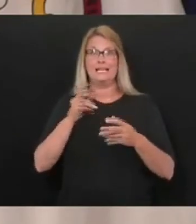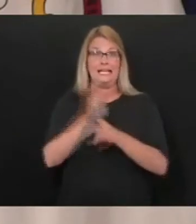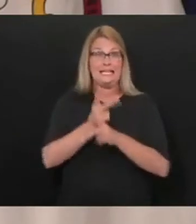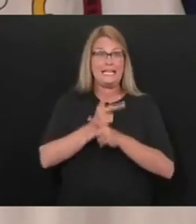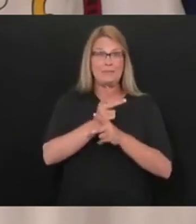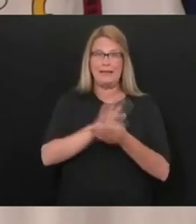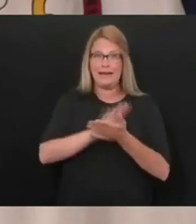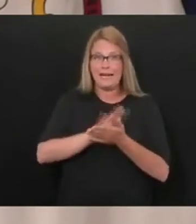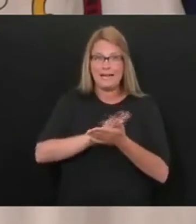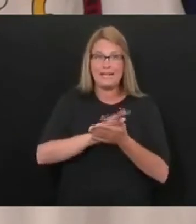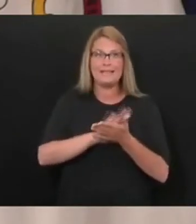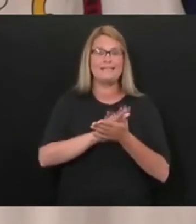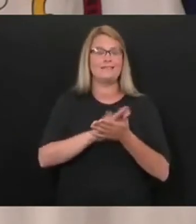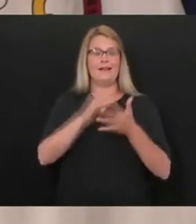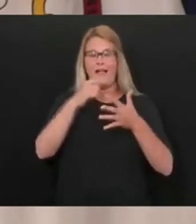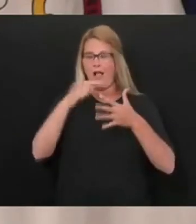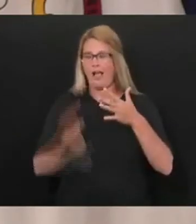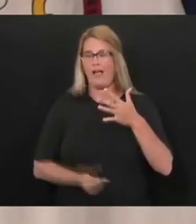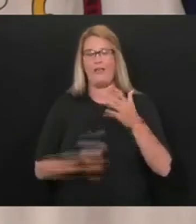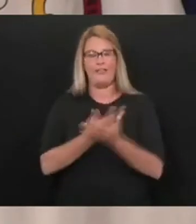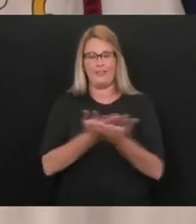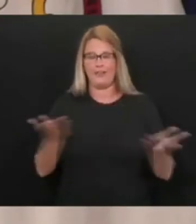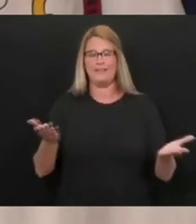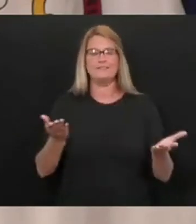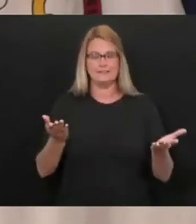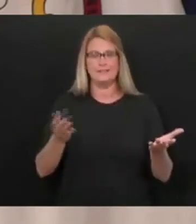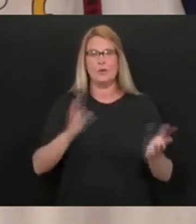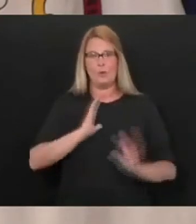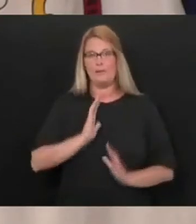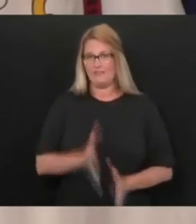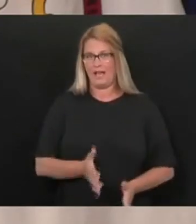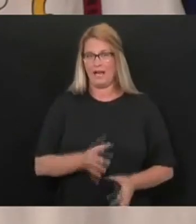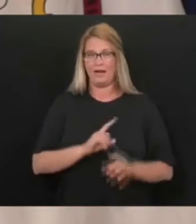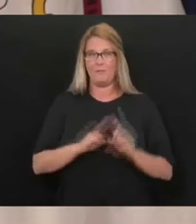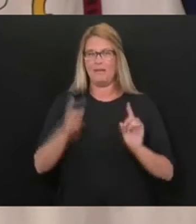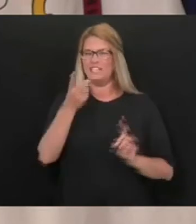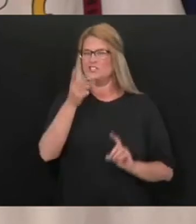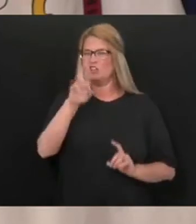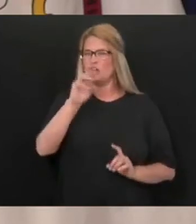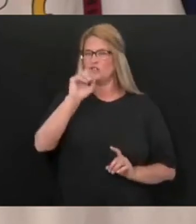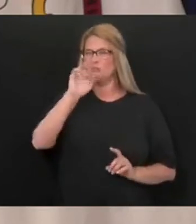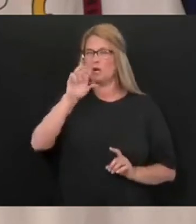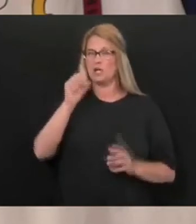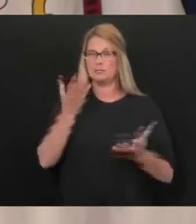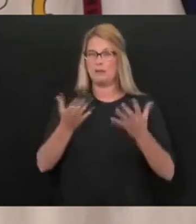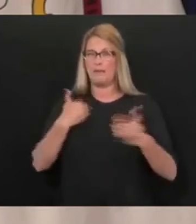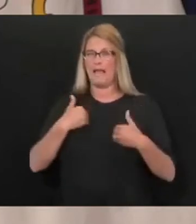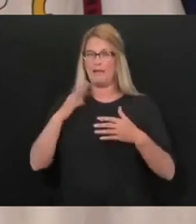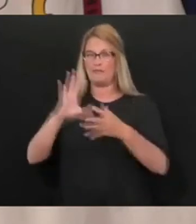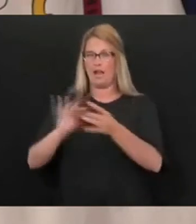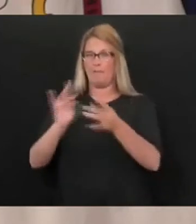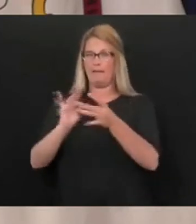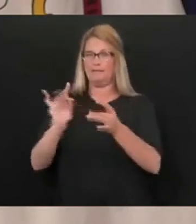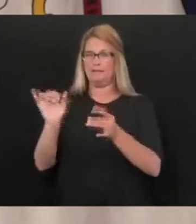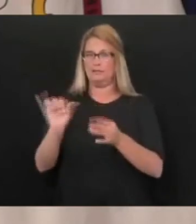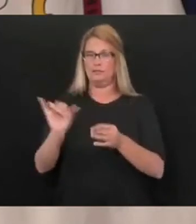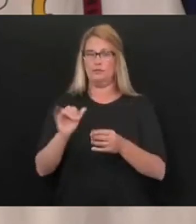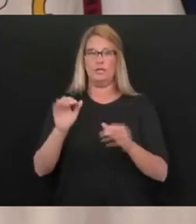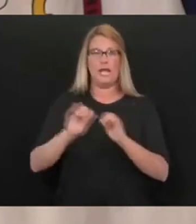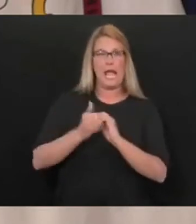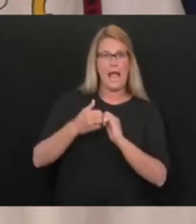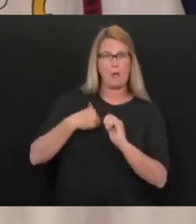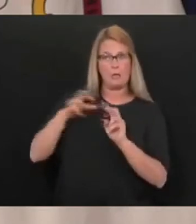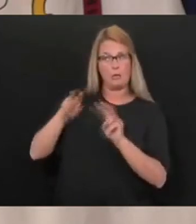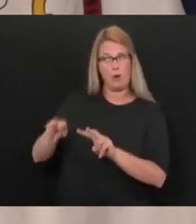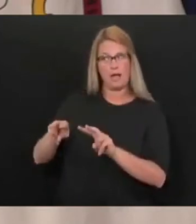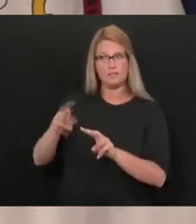and doing all that kind of stuff, I think we're going to be just fine. But Dr. Marsh can better answer, you know, how we're watching and what we're looking at, you